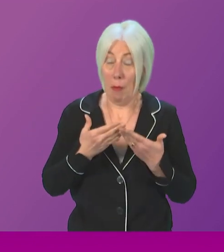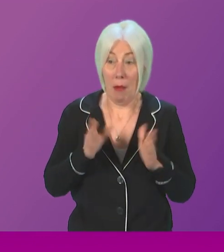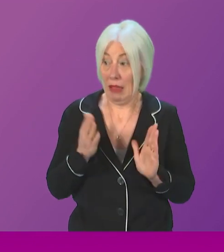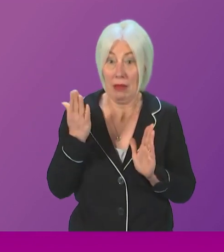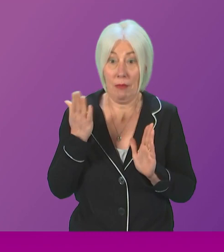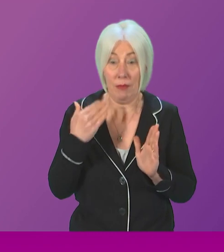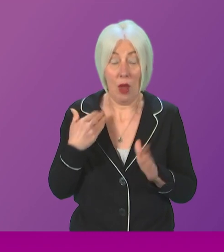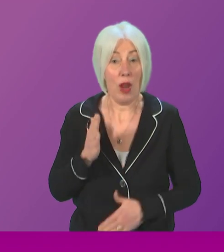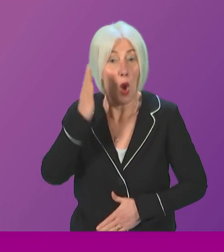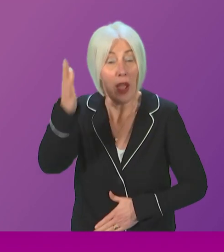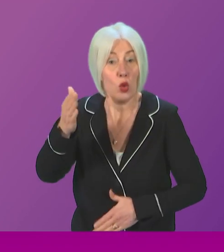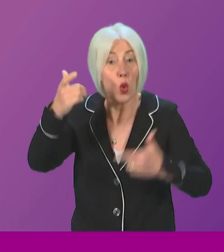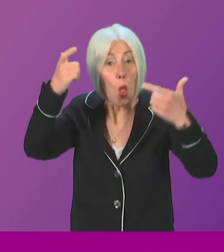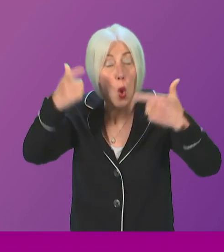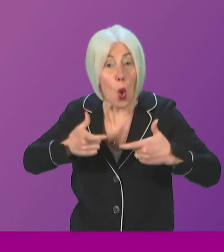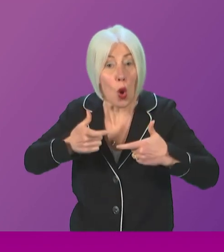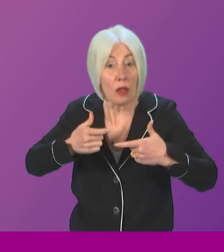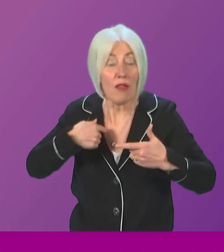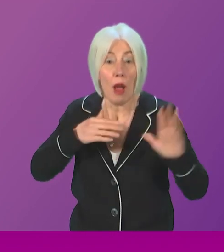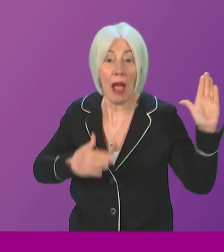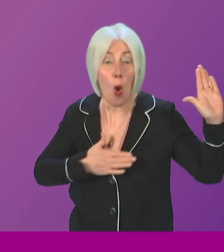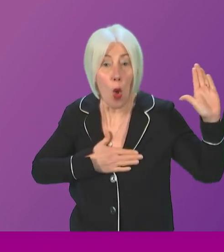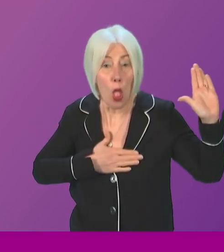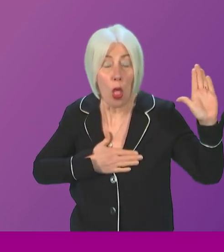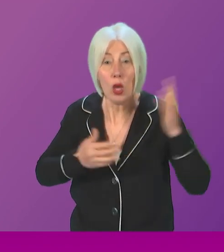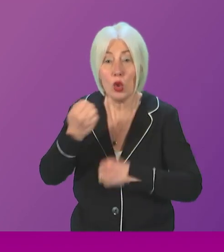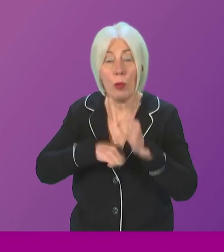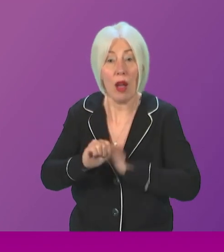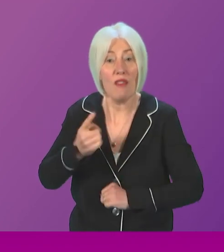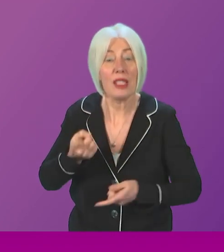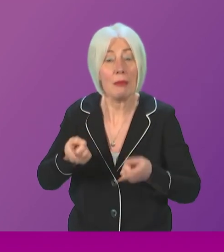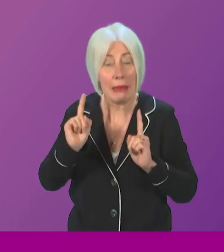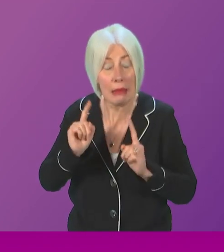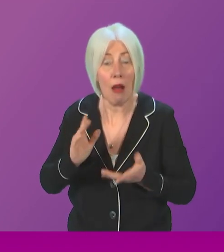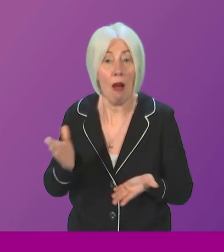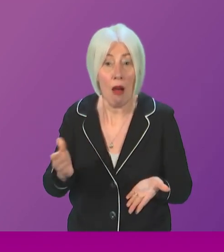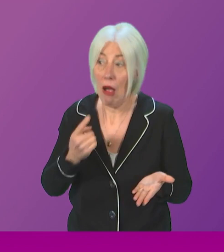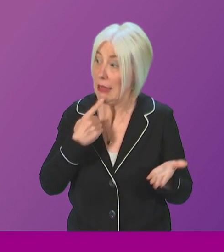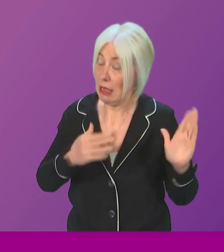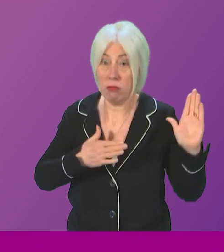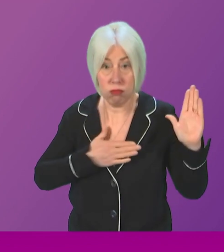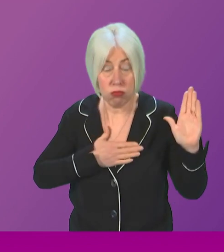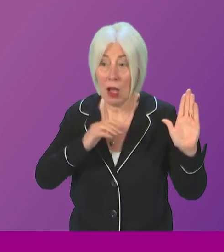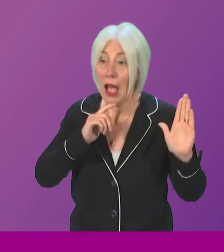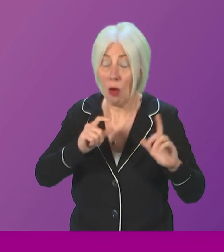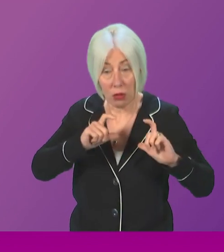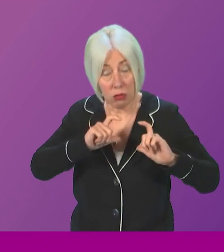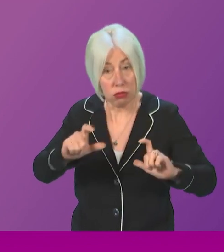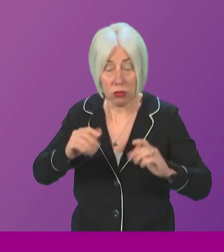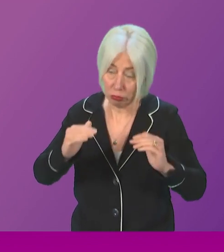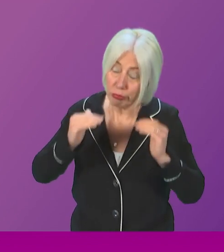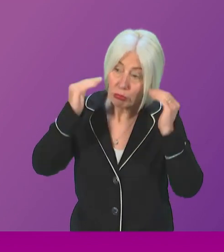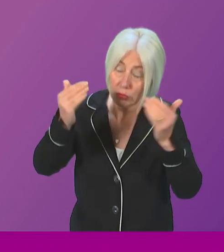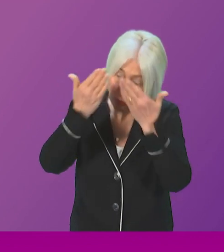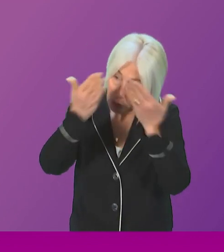when I attended the court of session to give my oath as the First Minister of Scotland. And I committed to upholding the independence of the